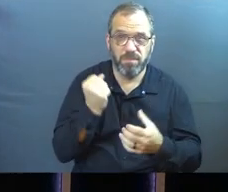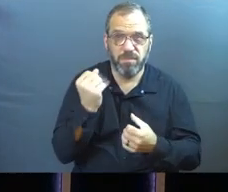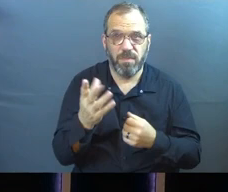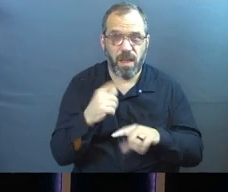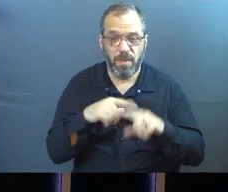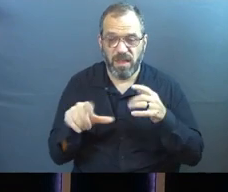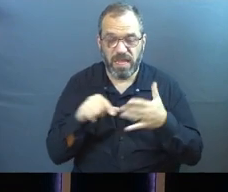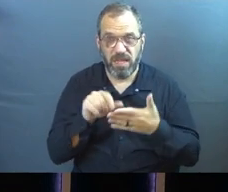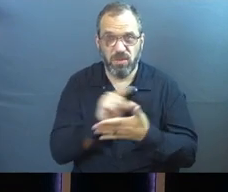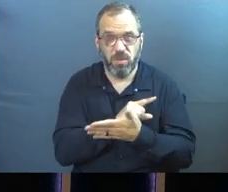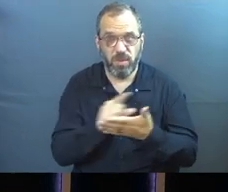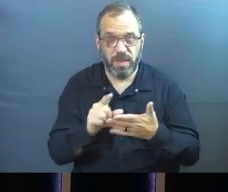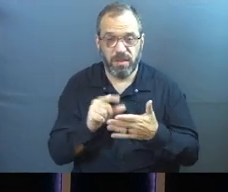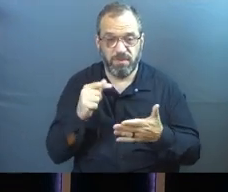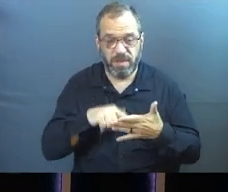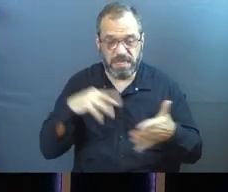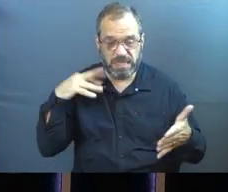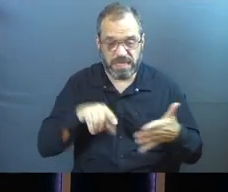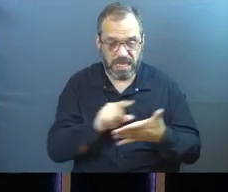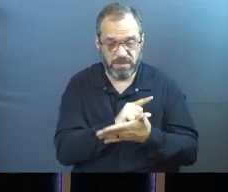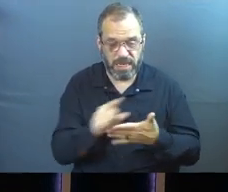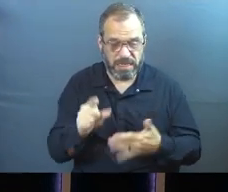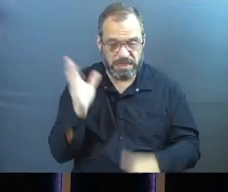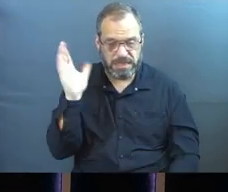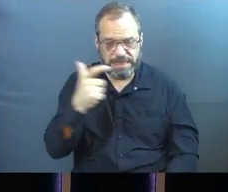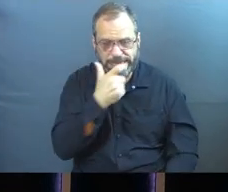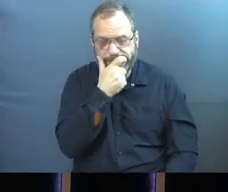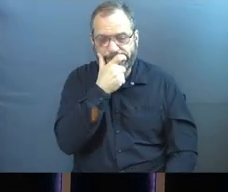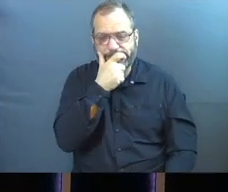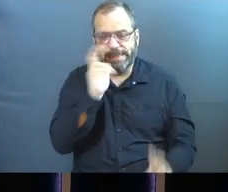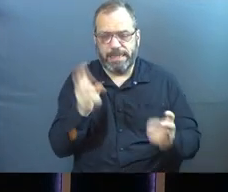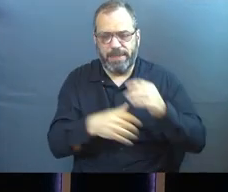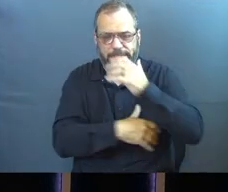But all this week, preparing this message, thinking about this topic,